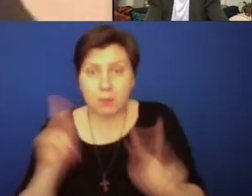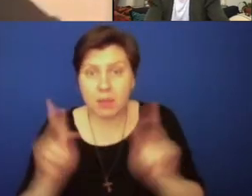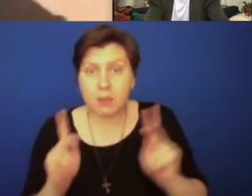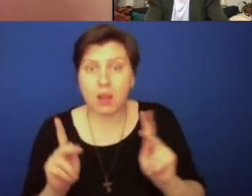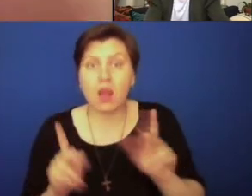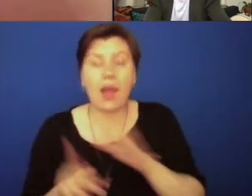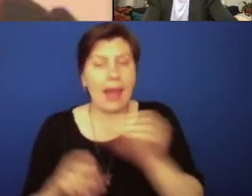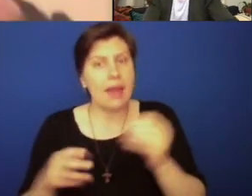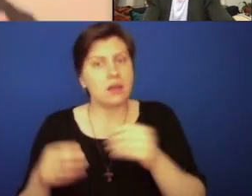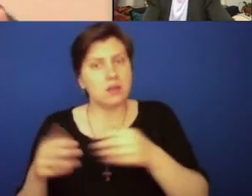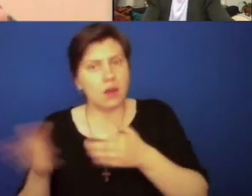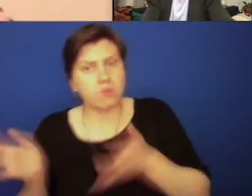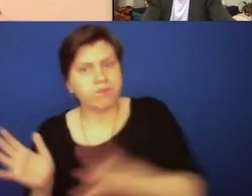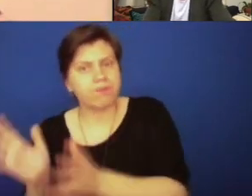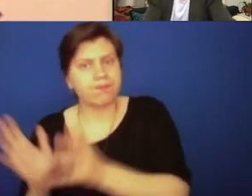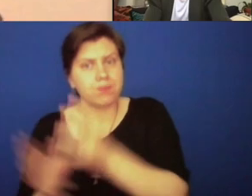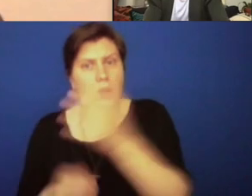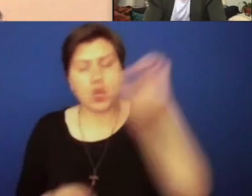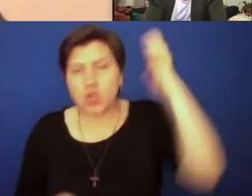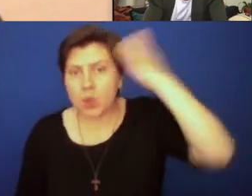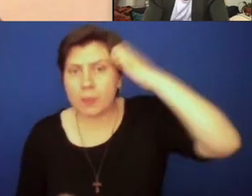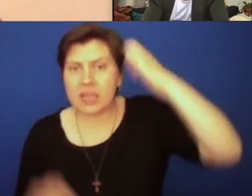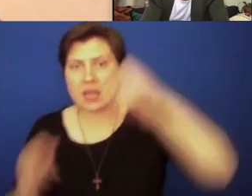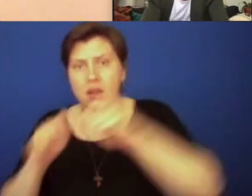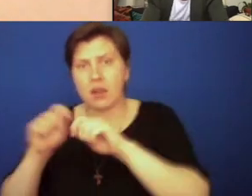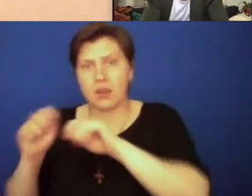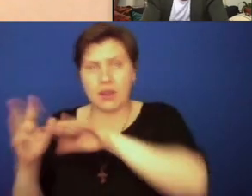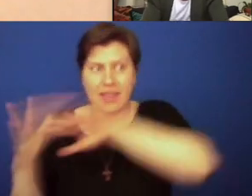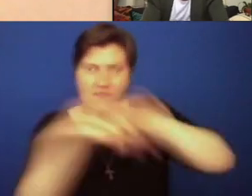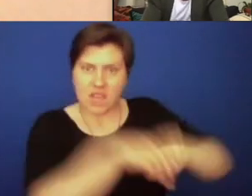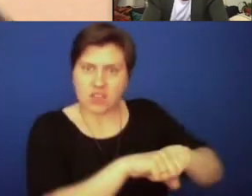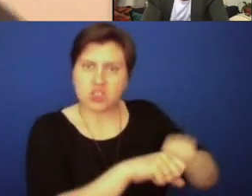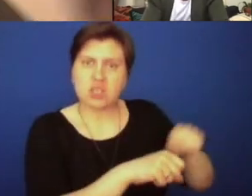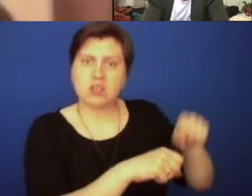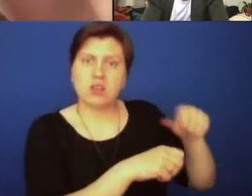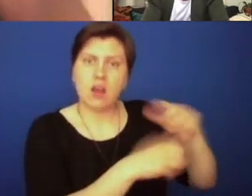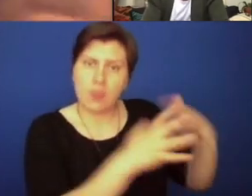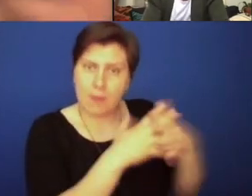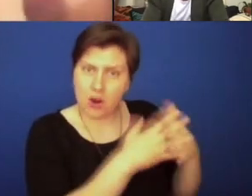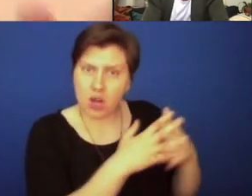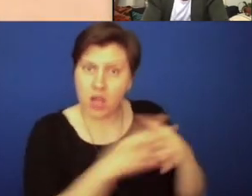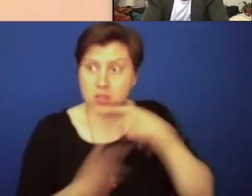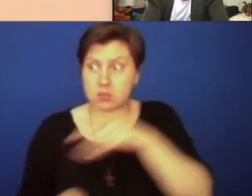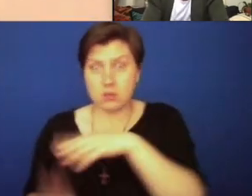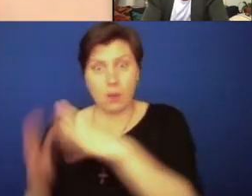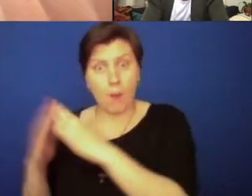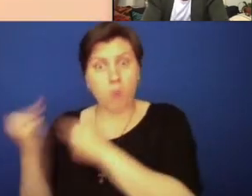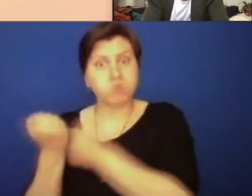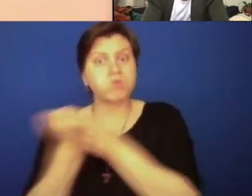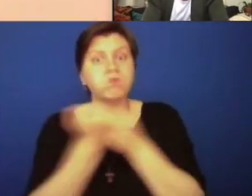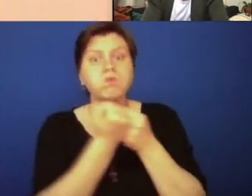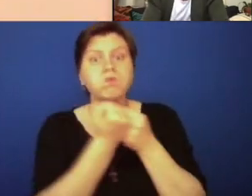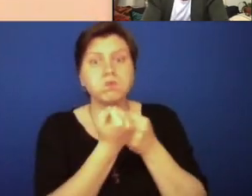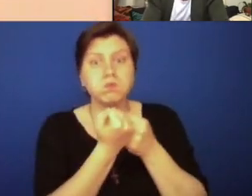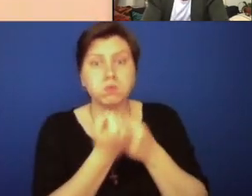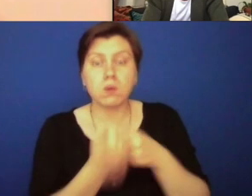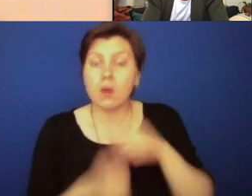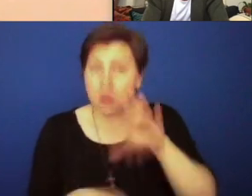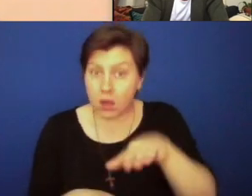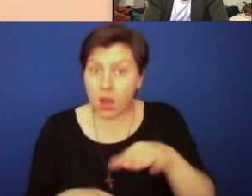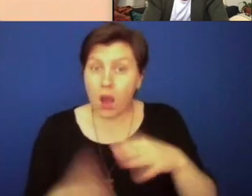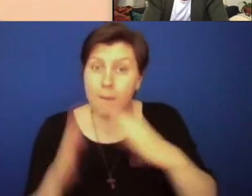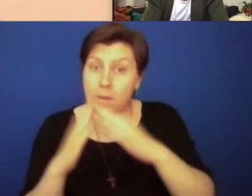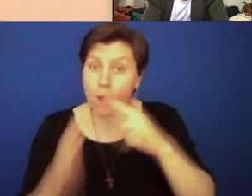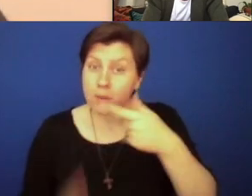and also that authorized the European invasion and colonization of the Americas. It's also noteworthy, right? In that apostolic letter,